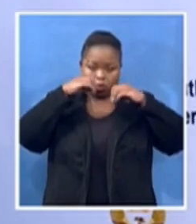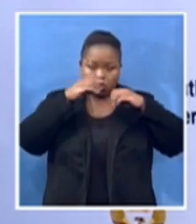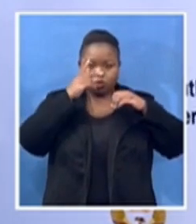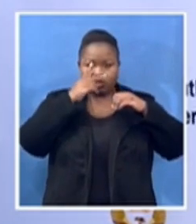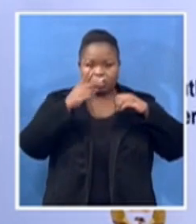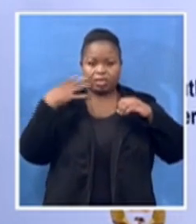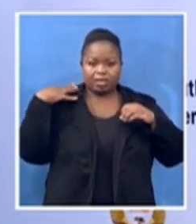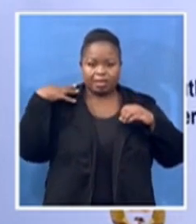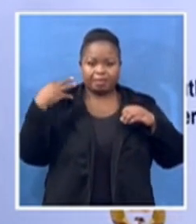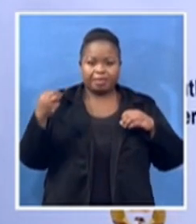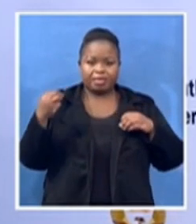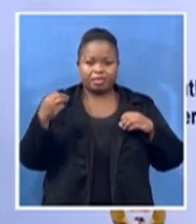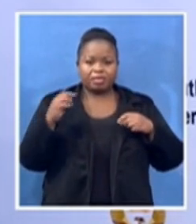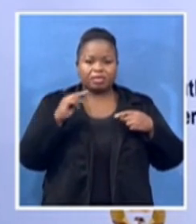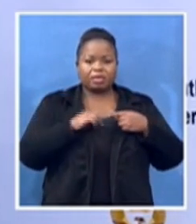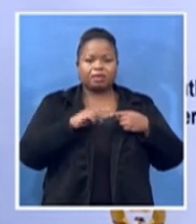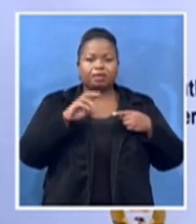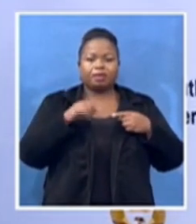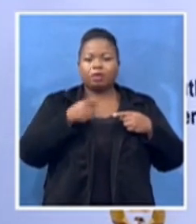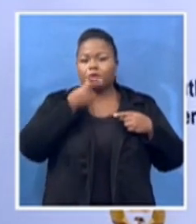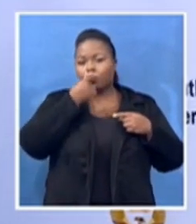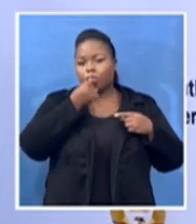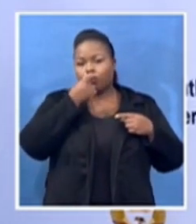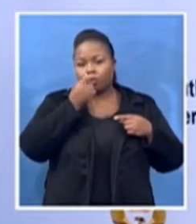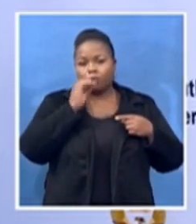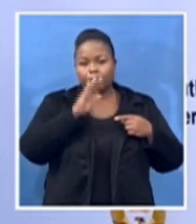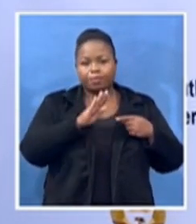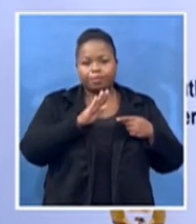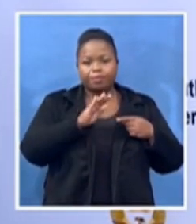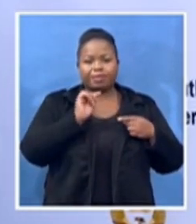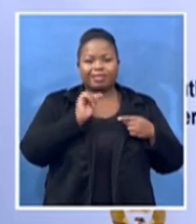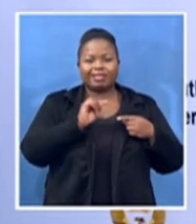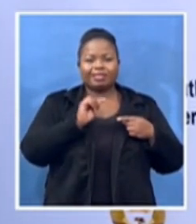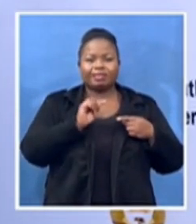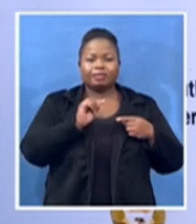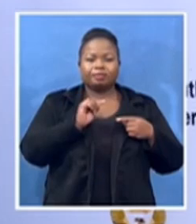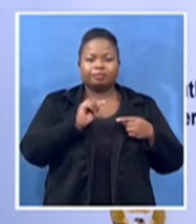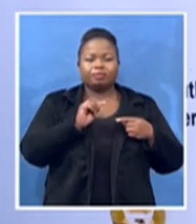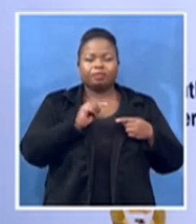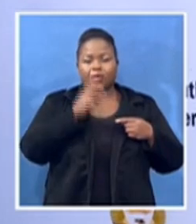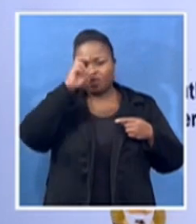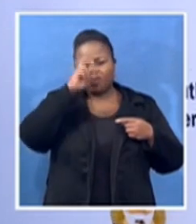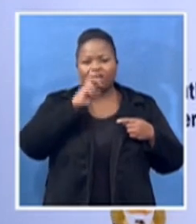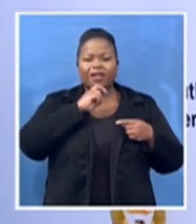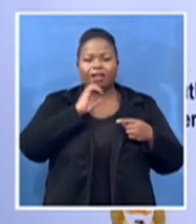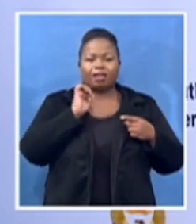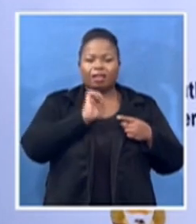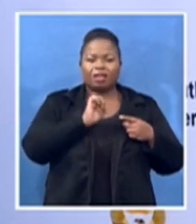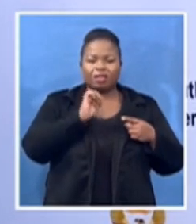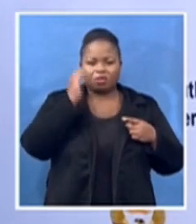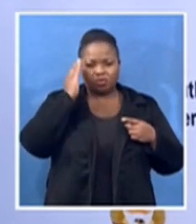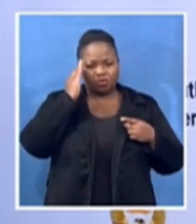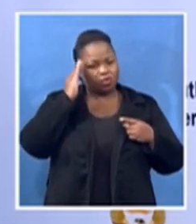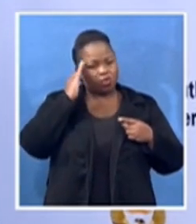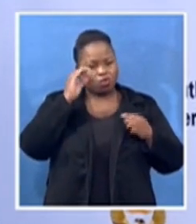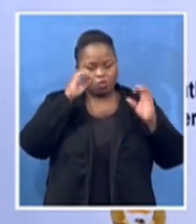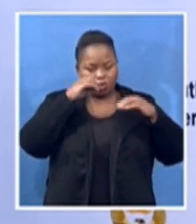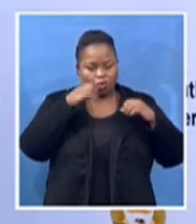I use this is you know profile and the minister of first products and culture then